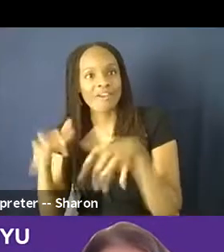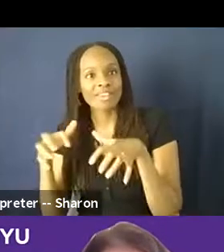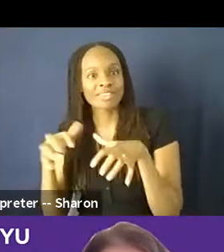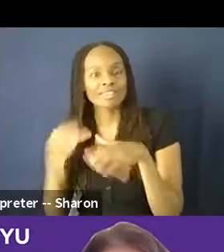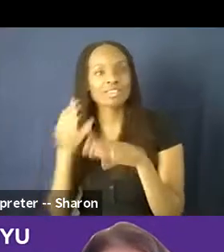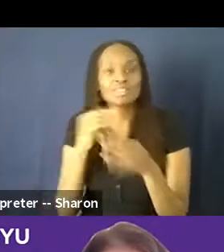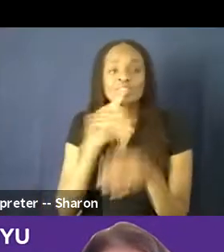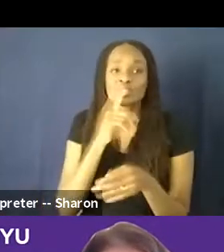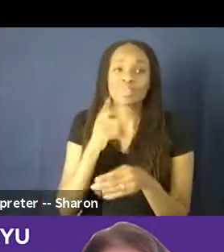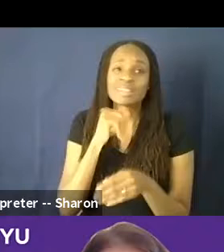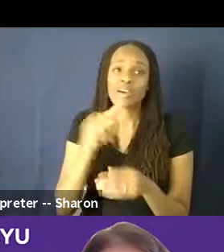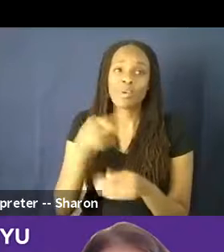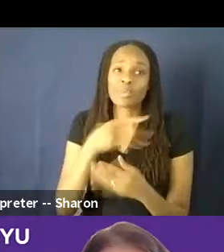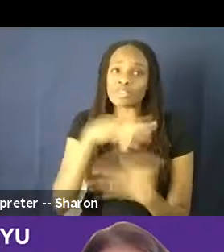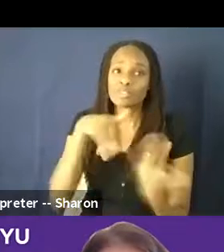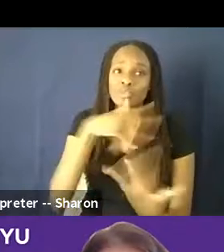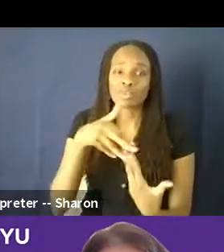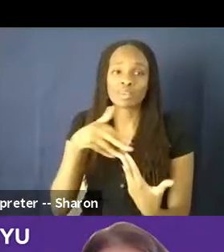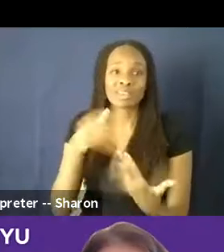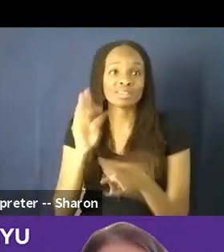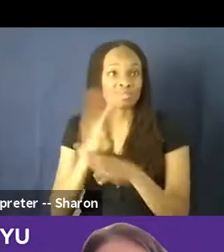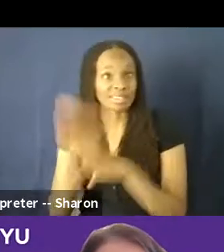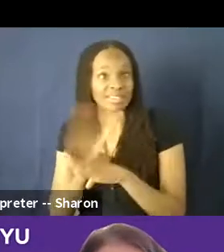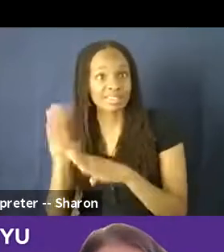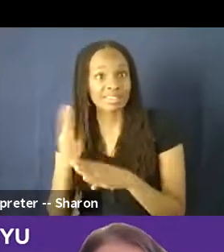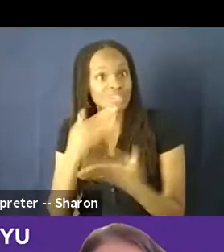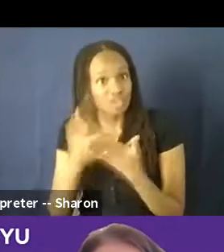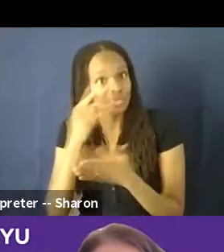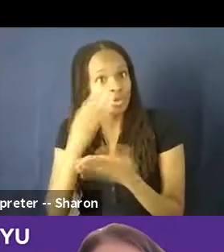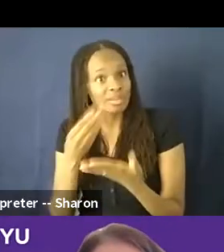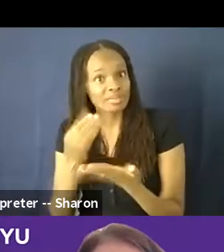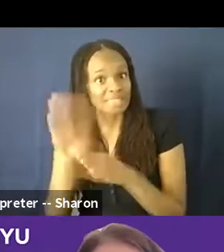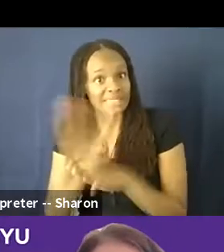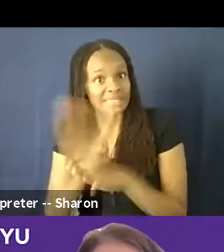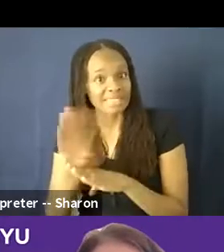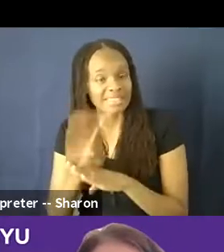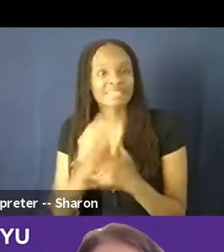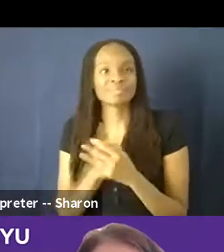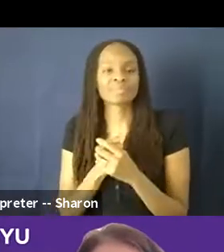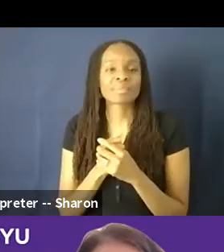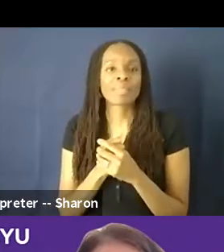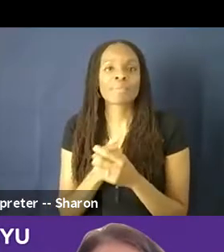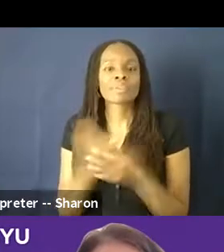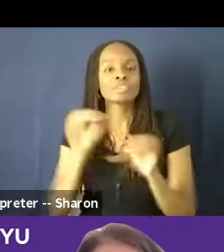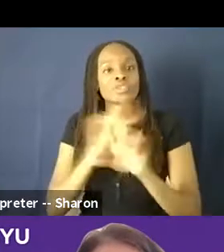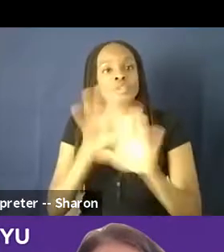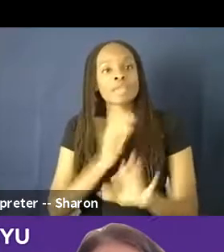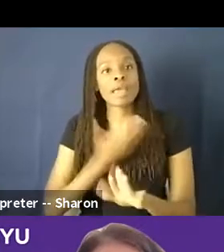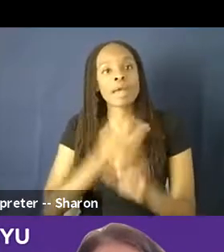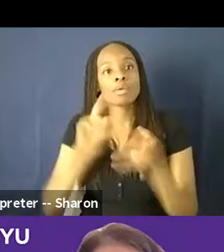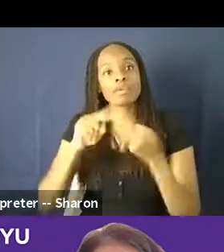just a social imperative and doing good is good for business. And then, you know, and our friends at UCLA